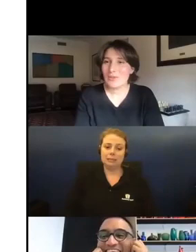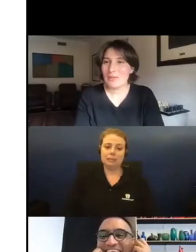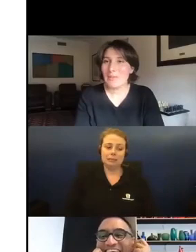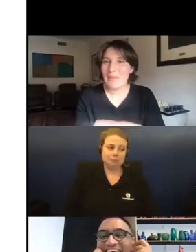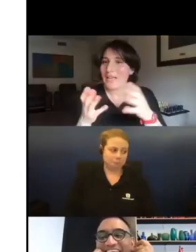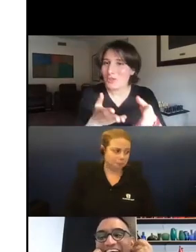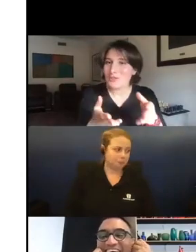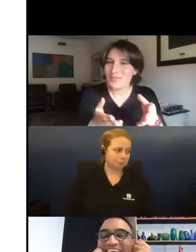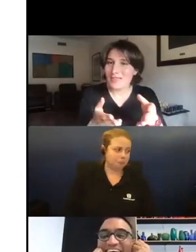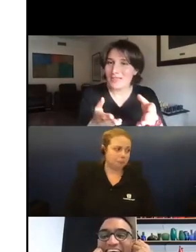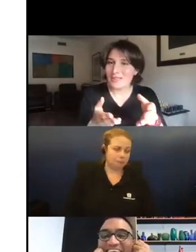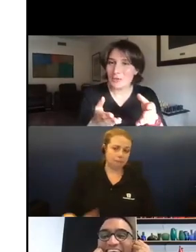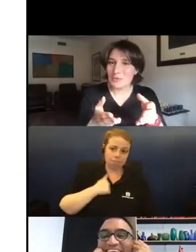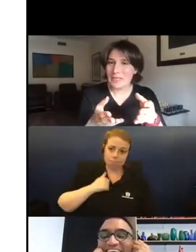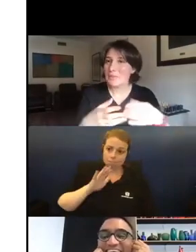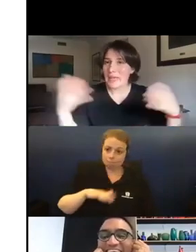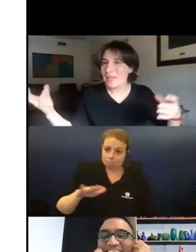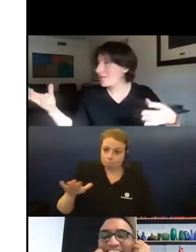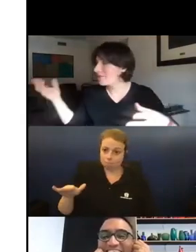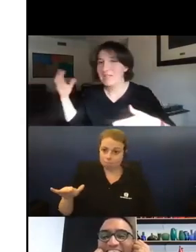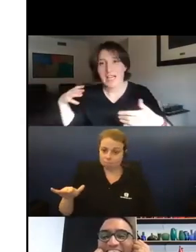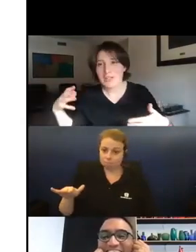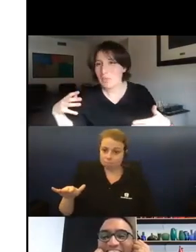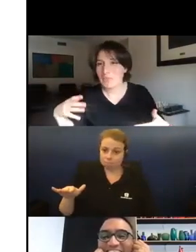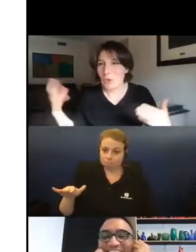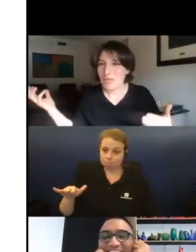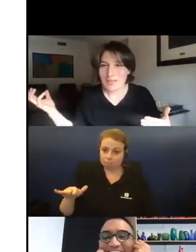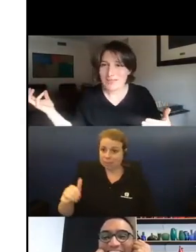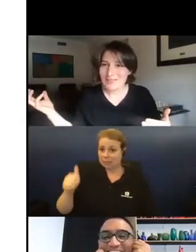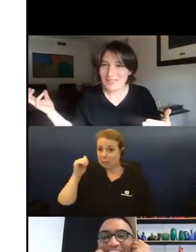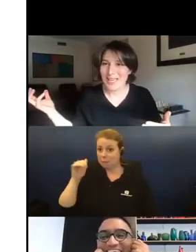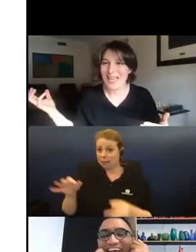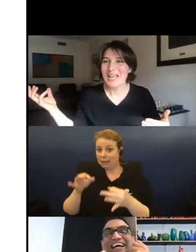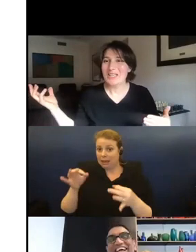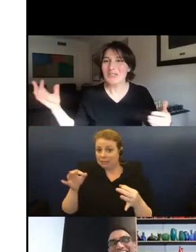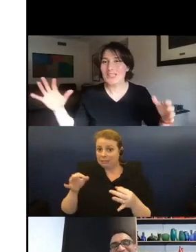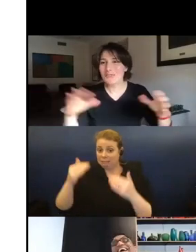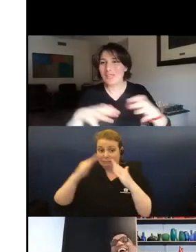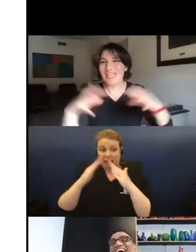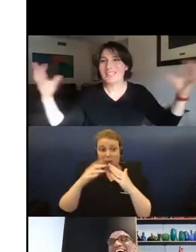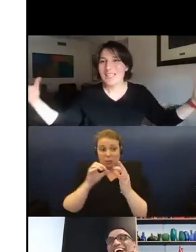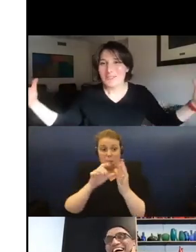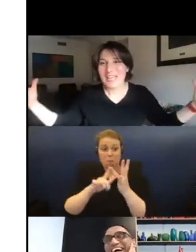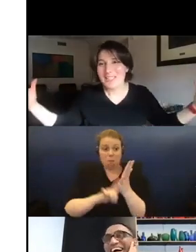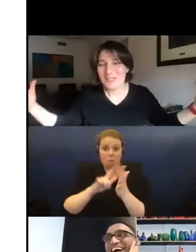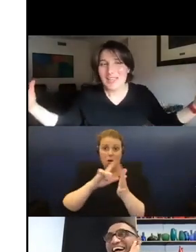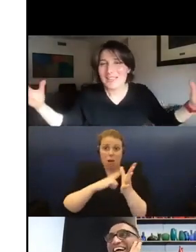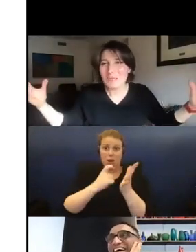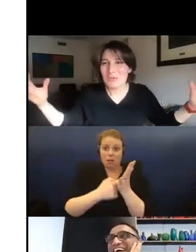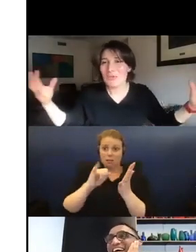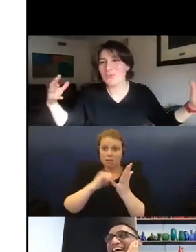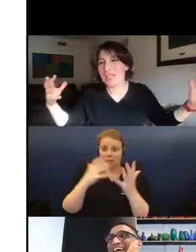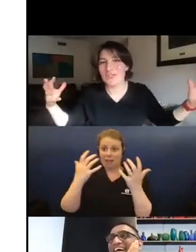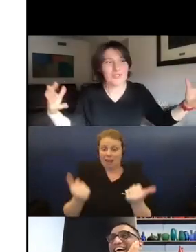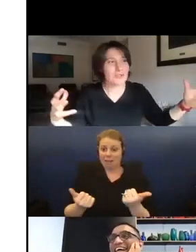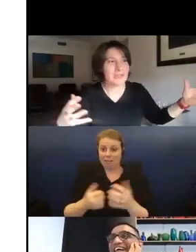yeah, so my, my children, uh, sort of in the backyard around the house, have bollards. You know, the great, great, and it